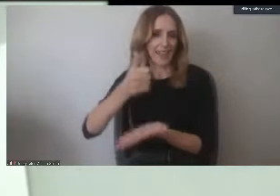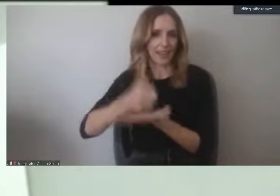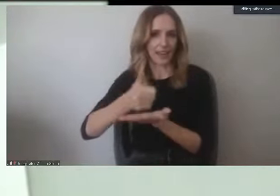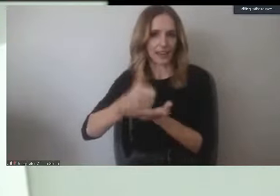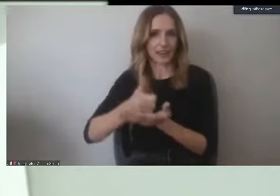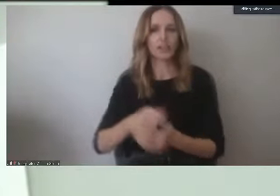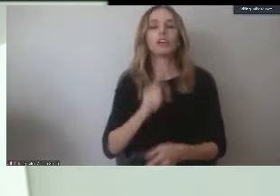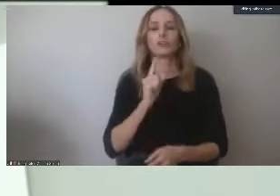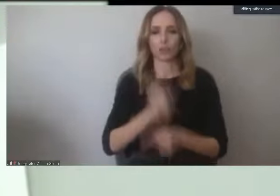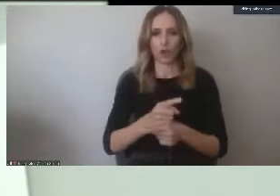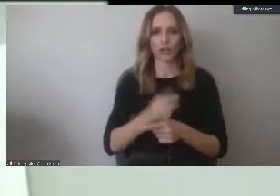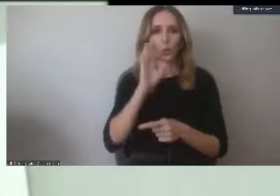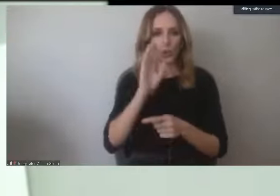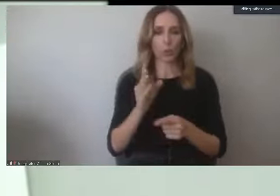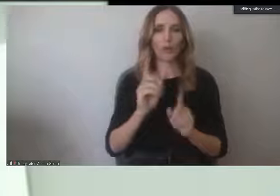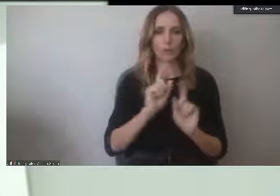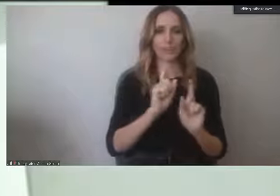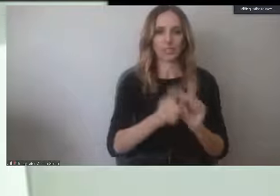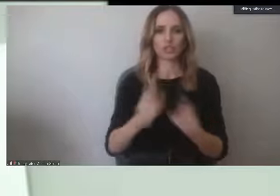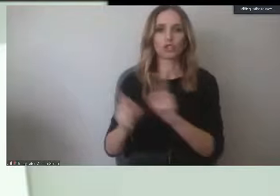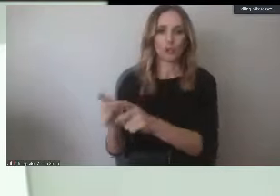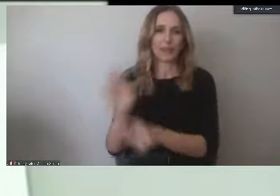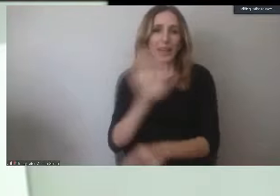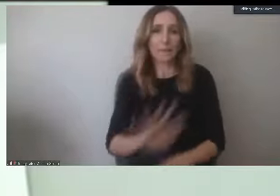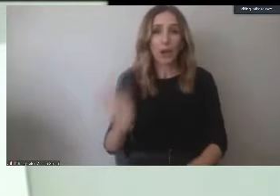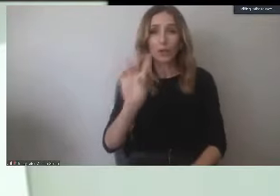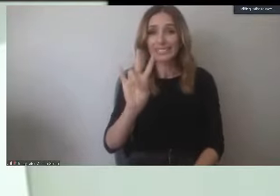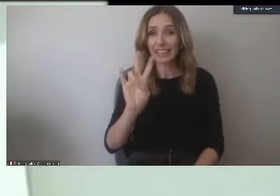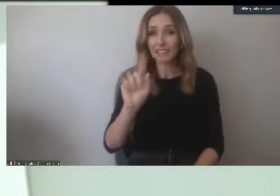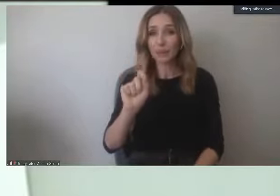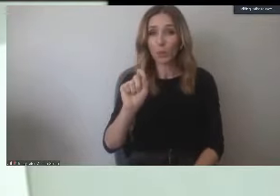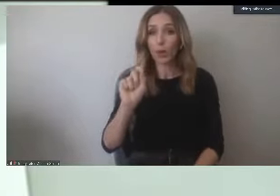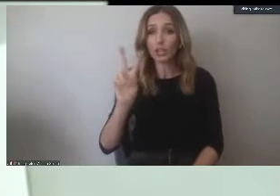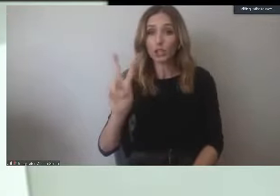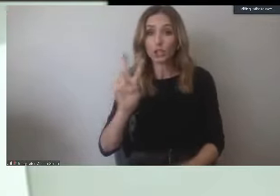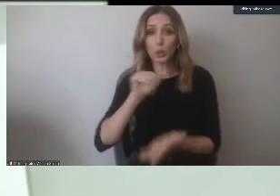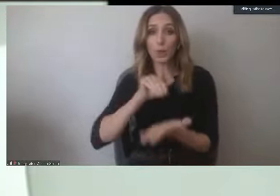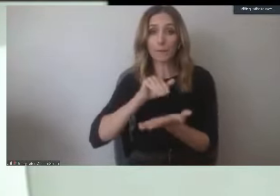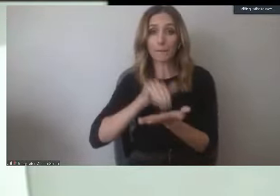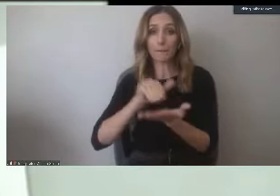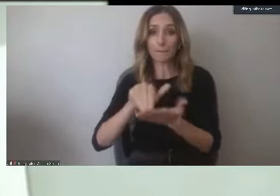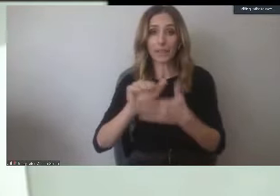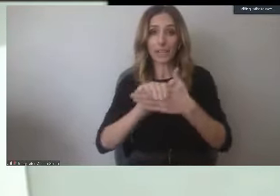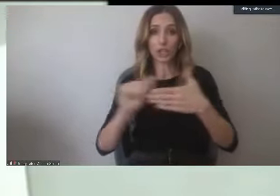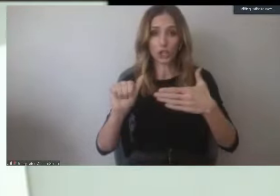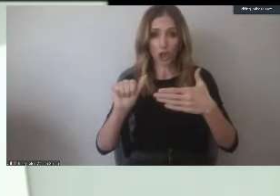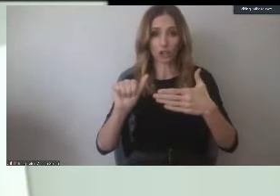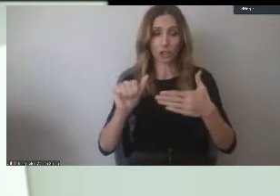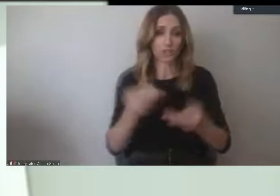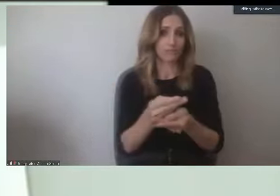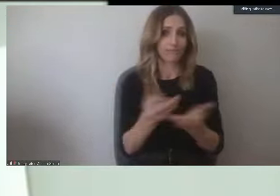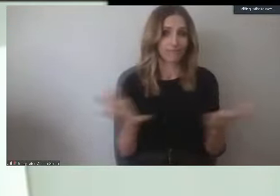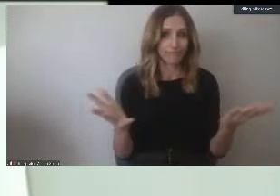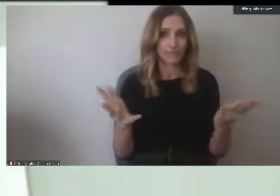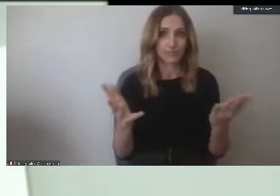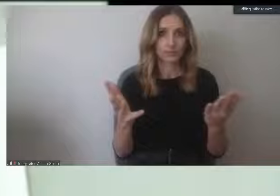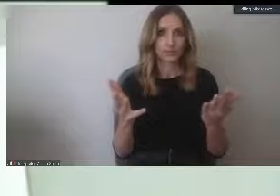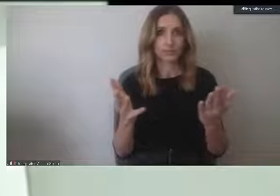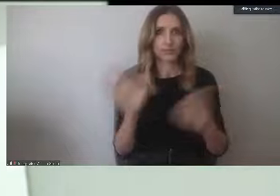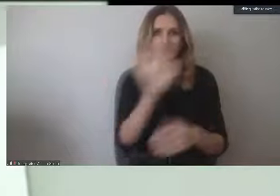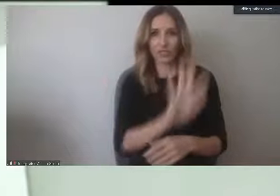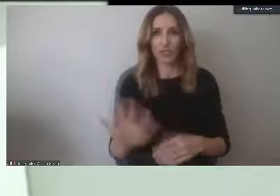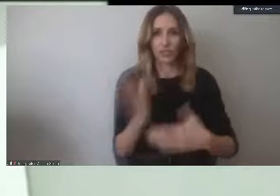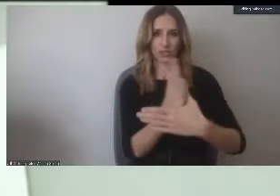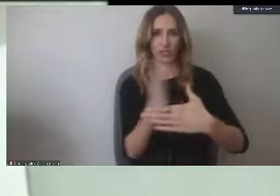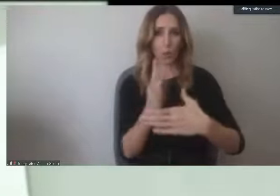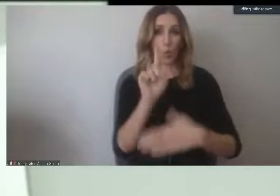we are going to be distributing roughly $7.2 million to students over the next year. So it's not